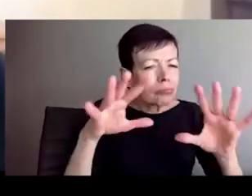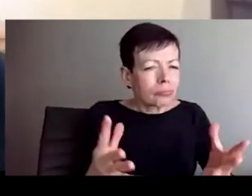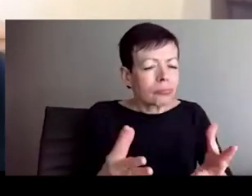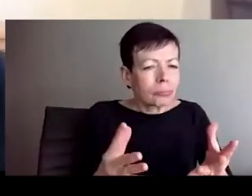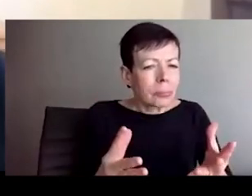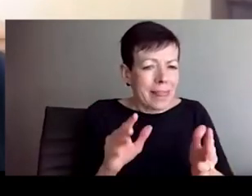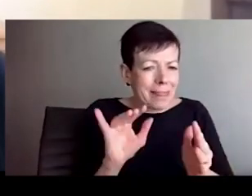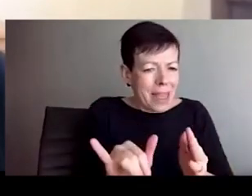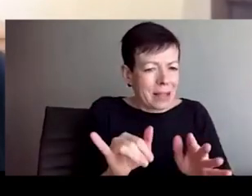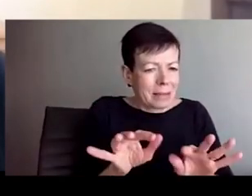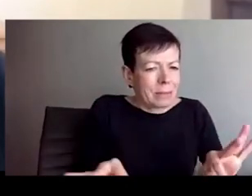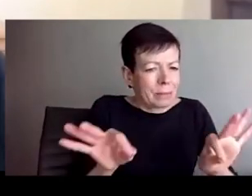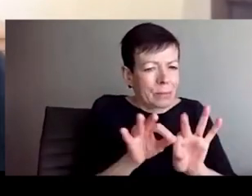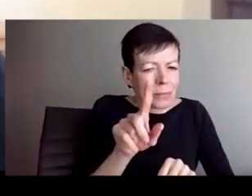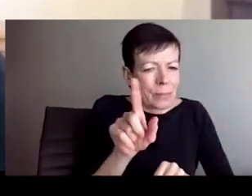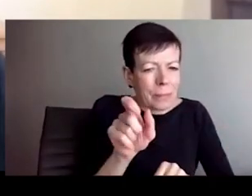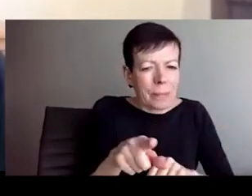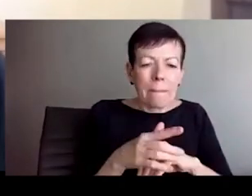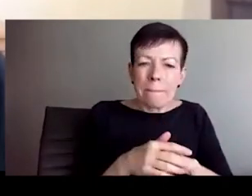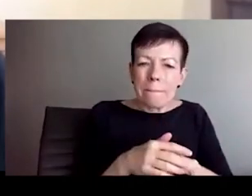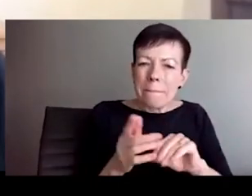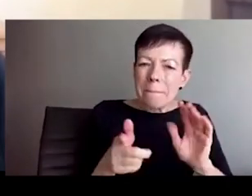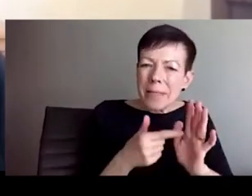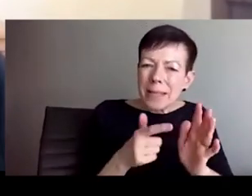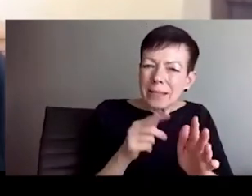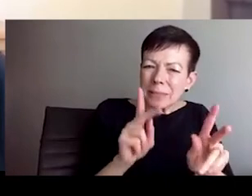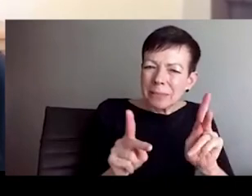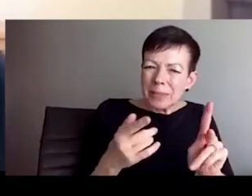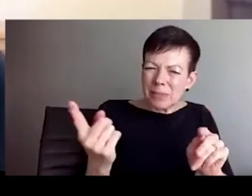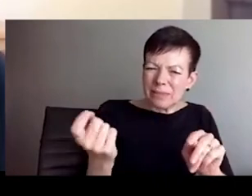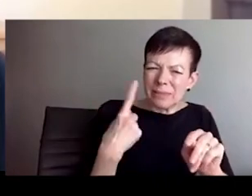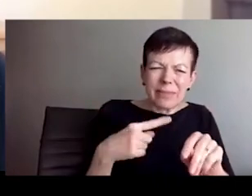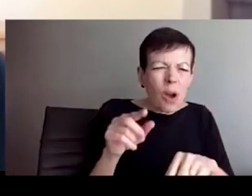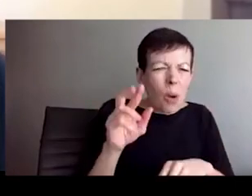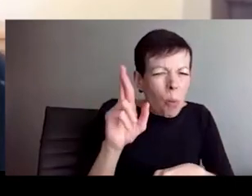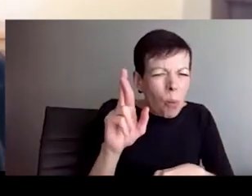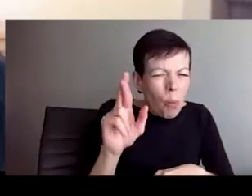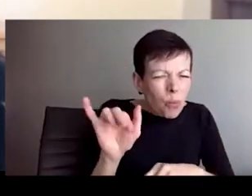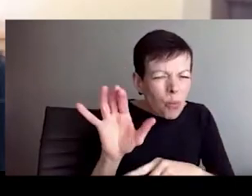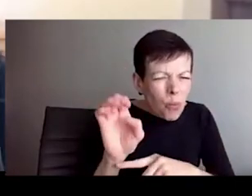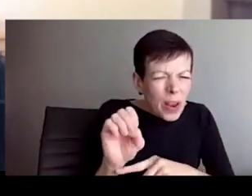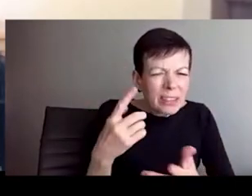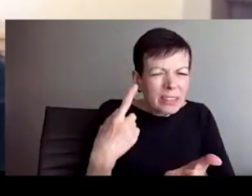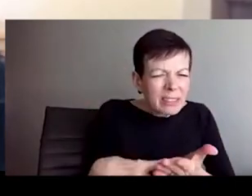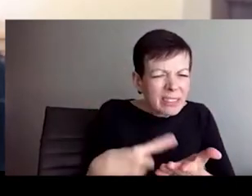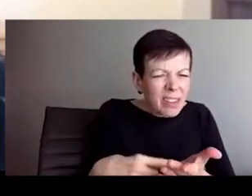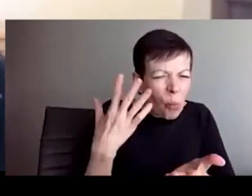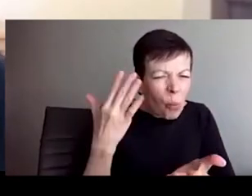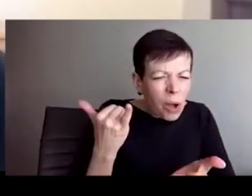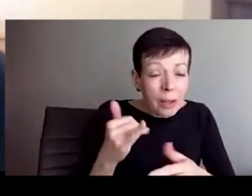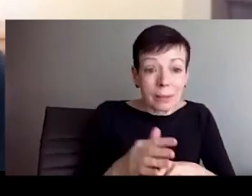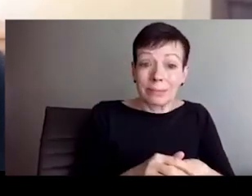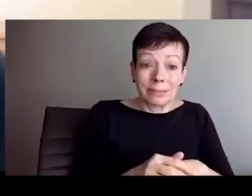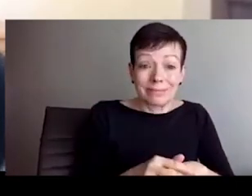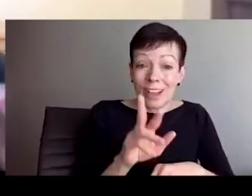against racism and colonialism in all their forms. So again, this is not about individual dislike. It's really